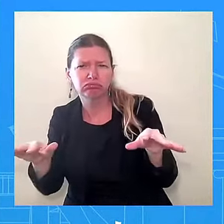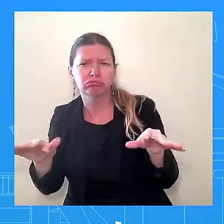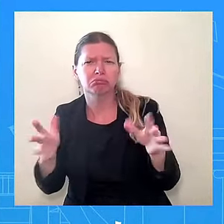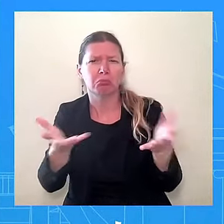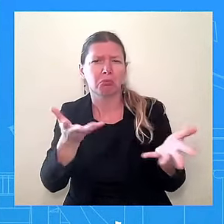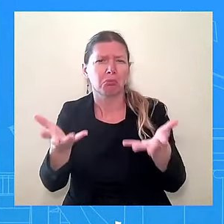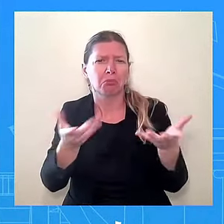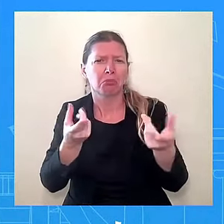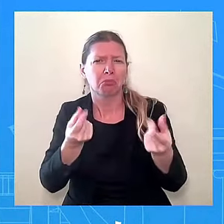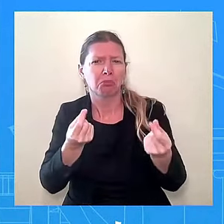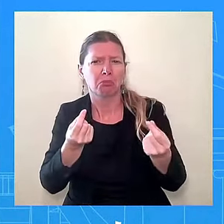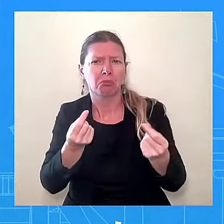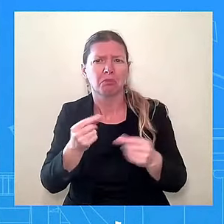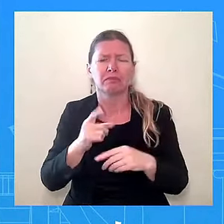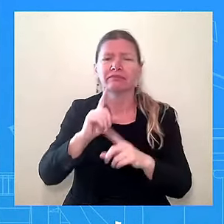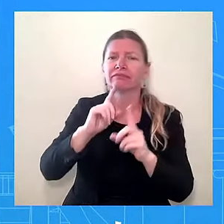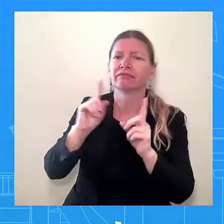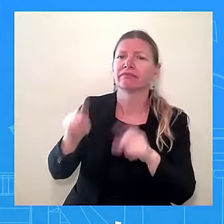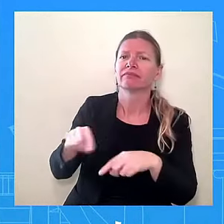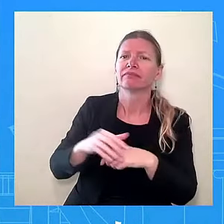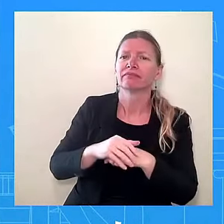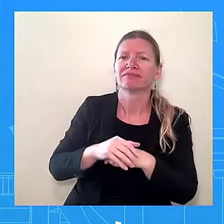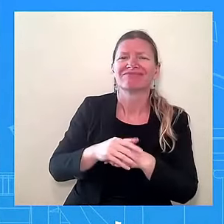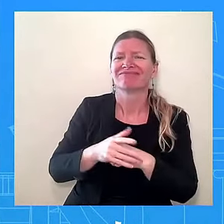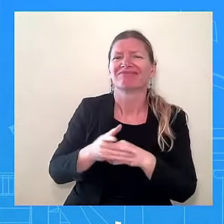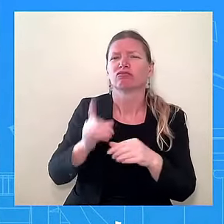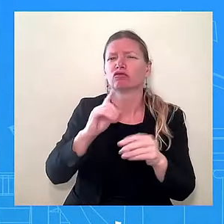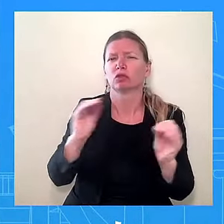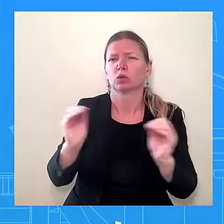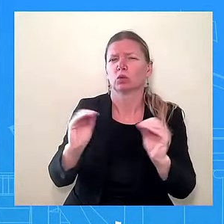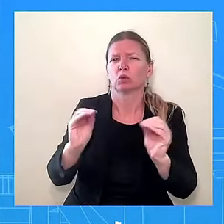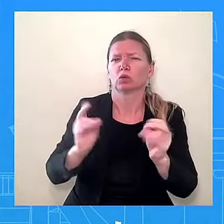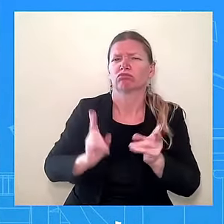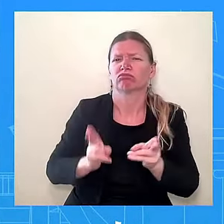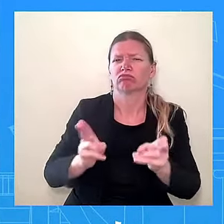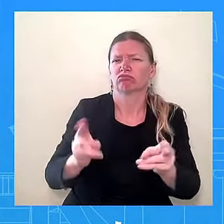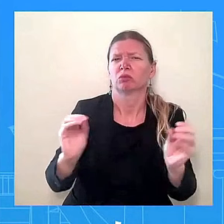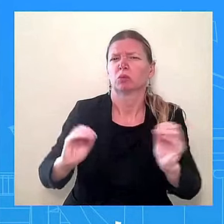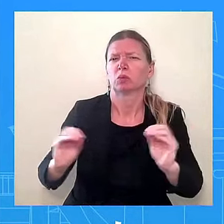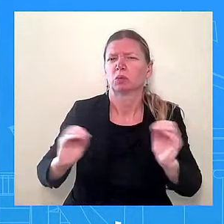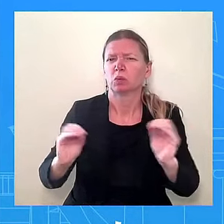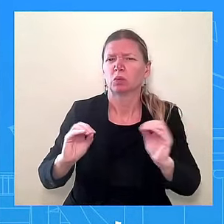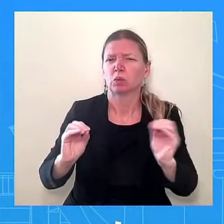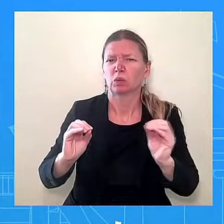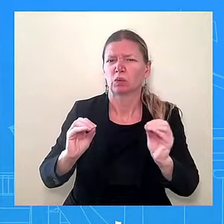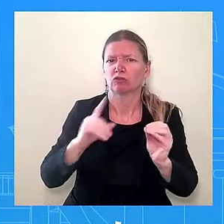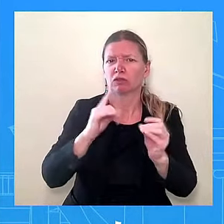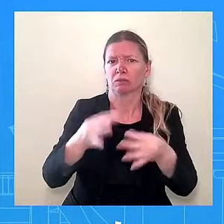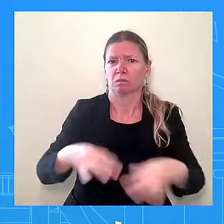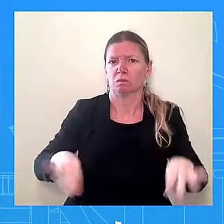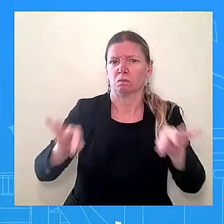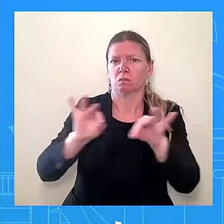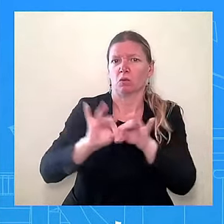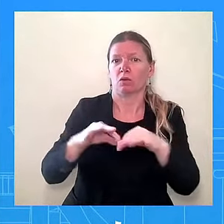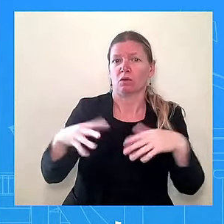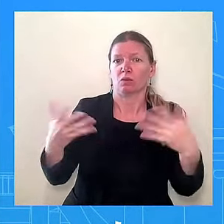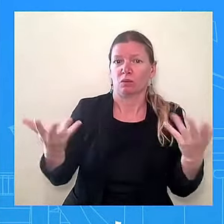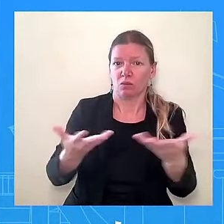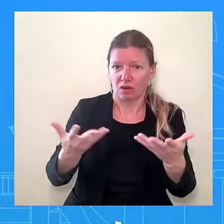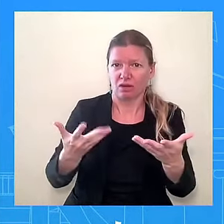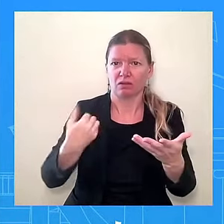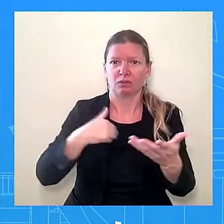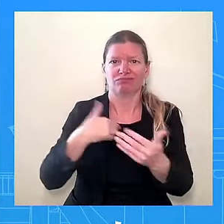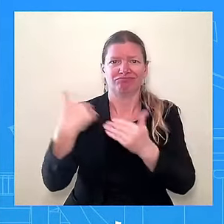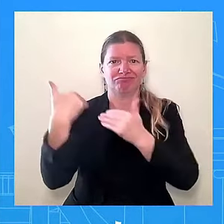for example, we have yet to obligate all of the renewable energy resources, and the reason we have is because we are in the